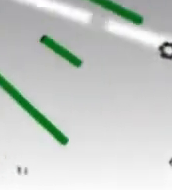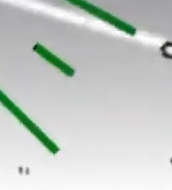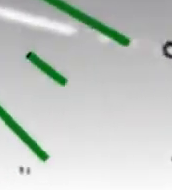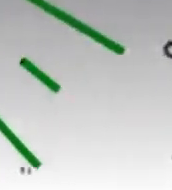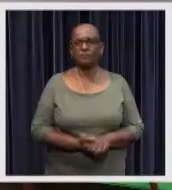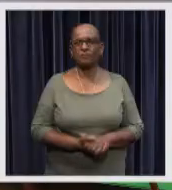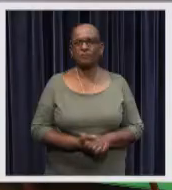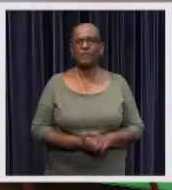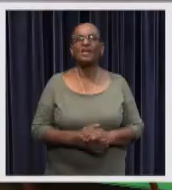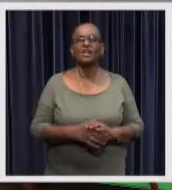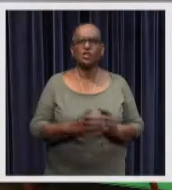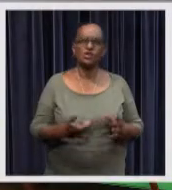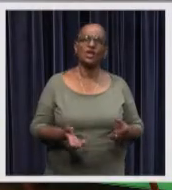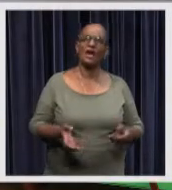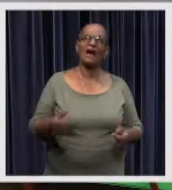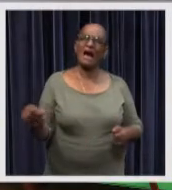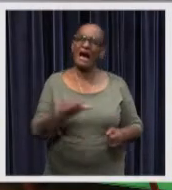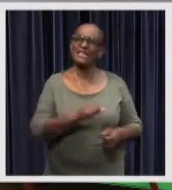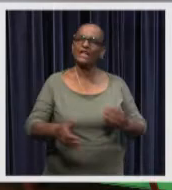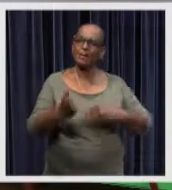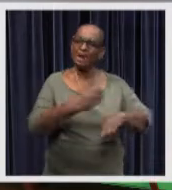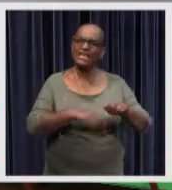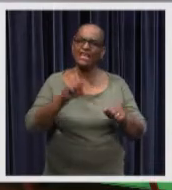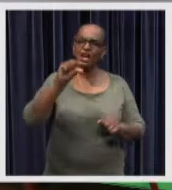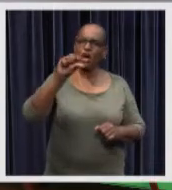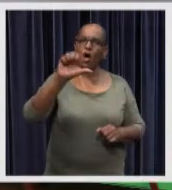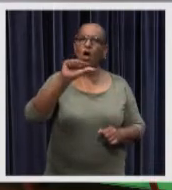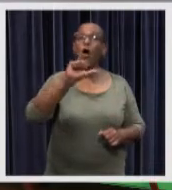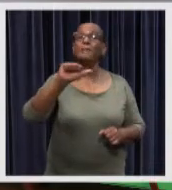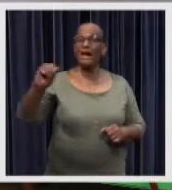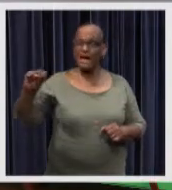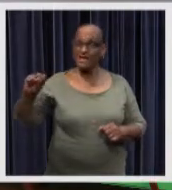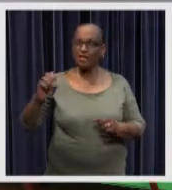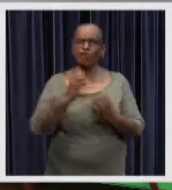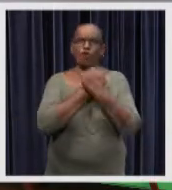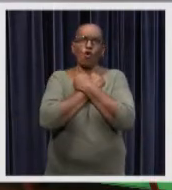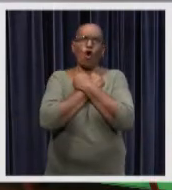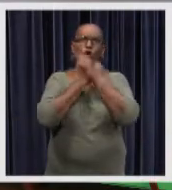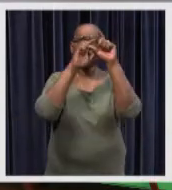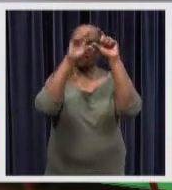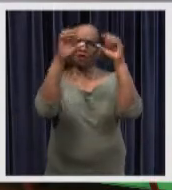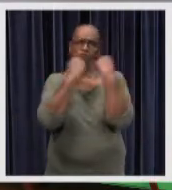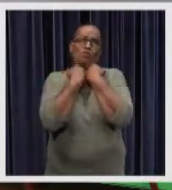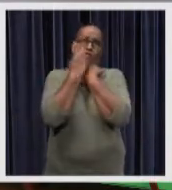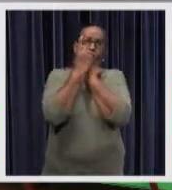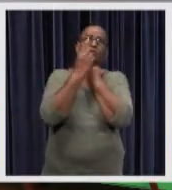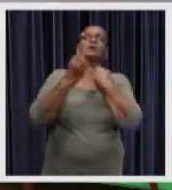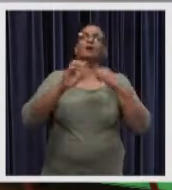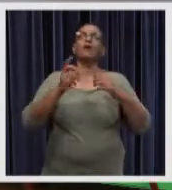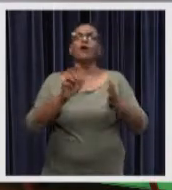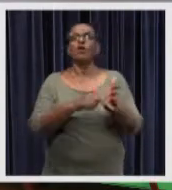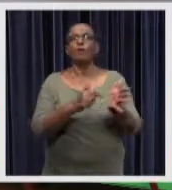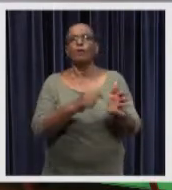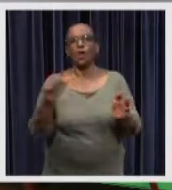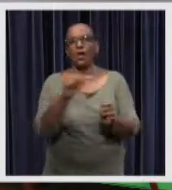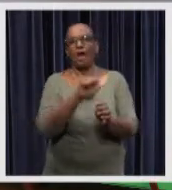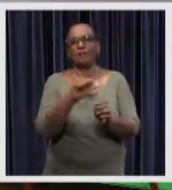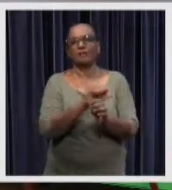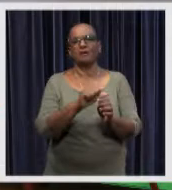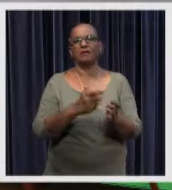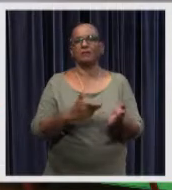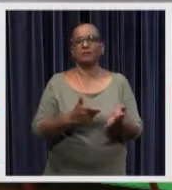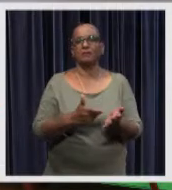health alternative gases will have to be used for the air conditioning that